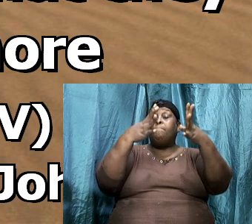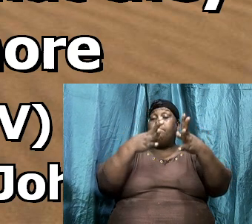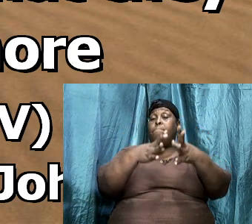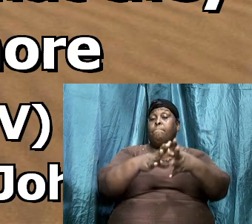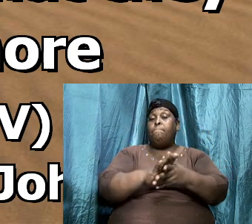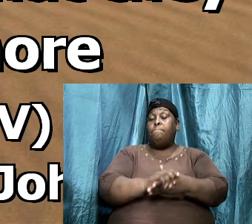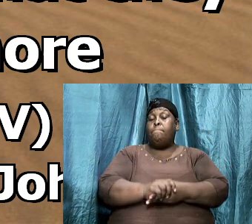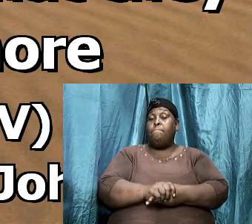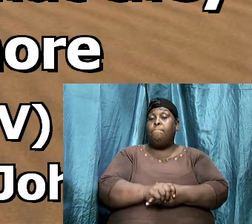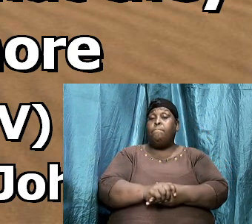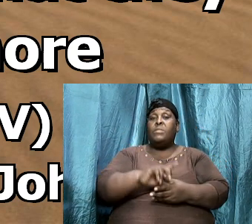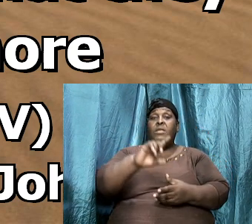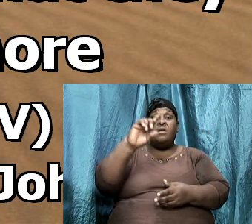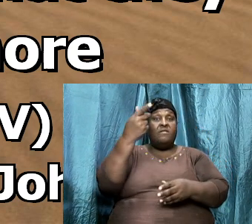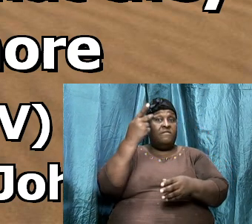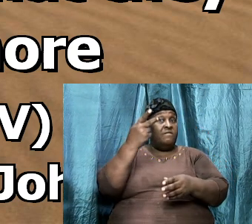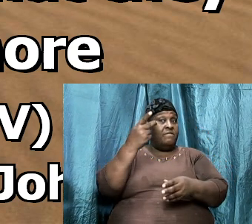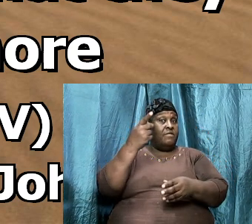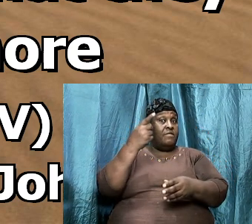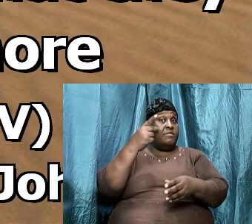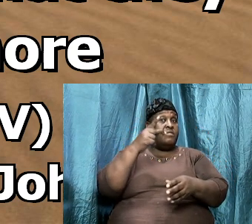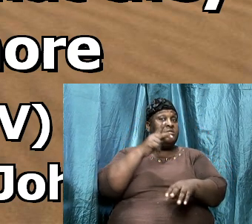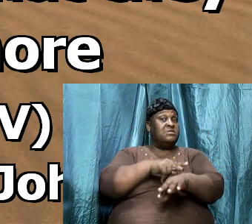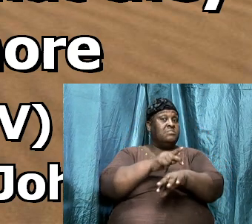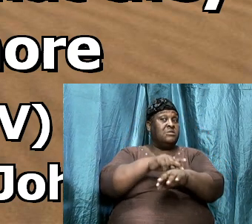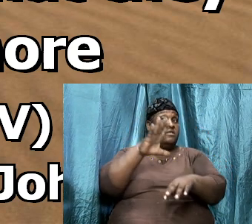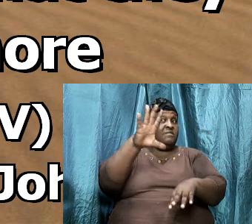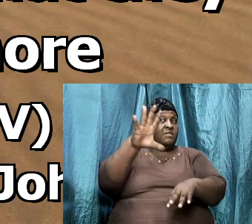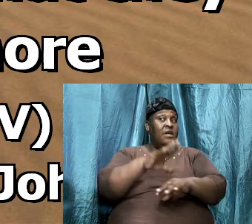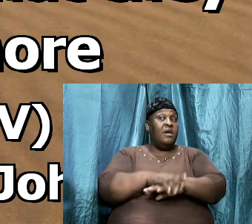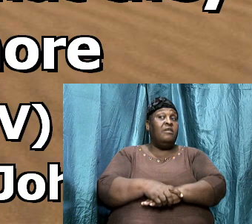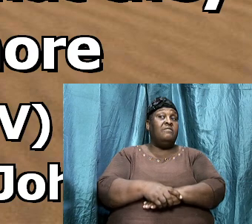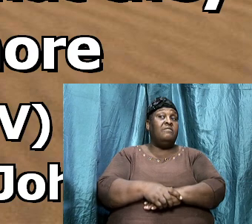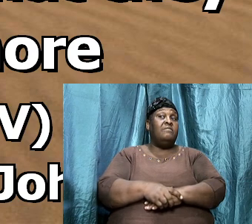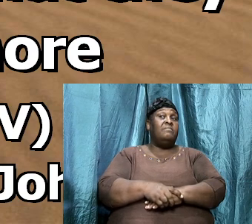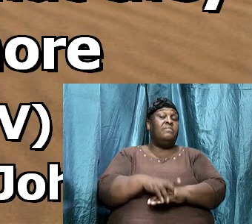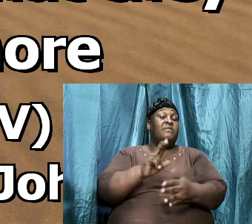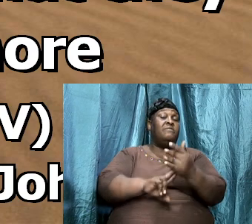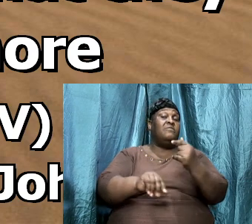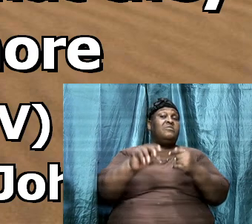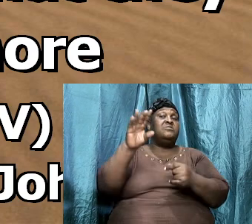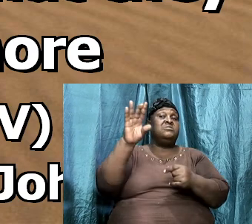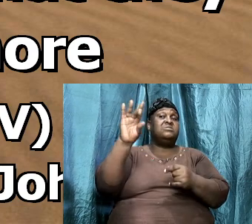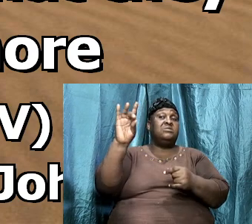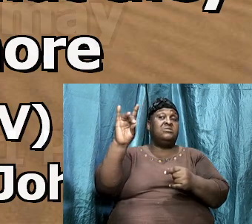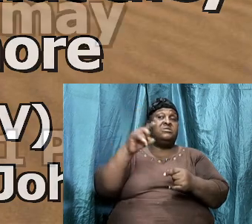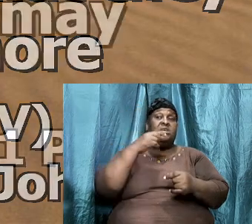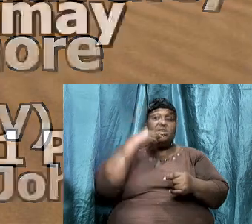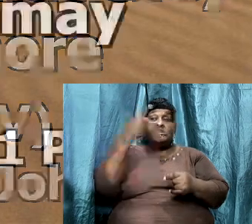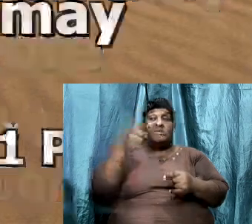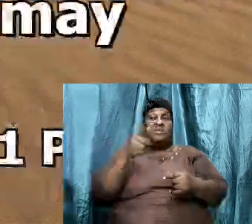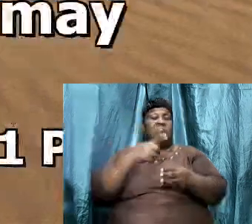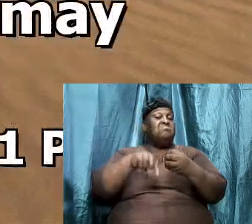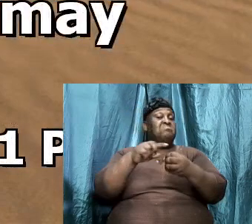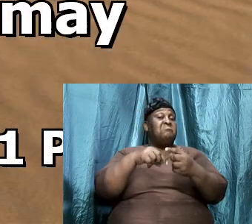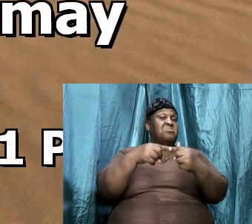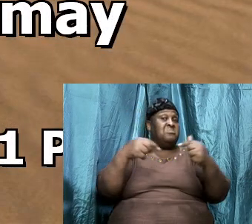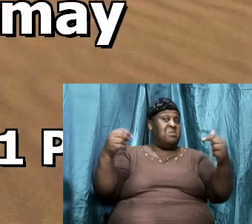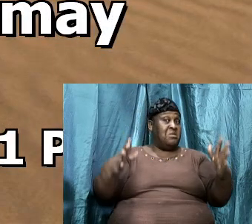1 Peter 5, verses 8, talking about the enemy, know.